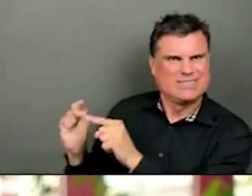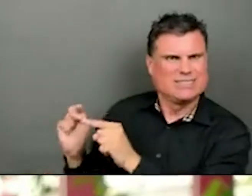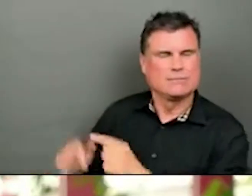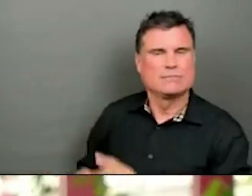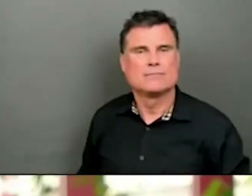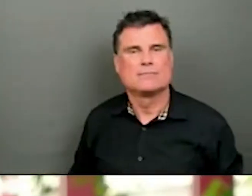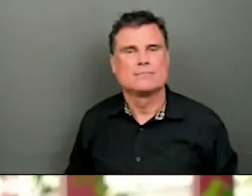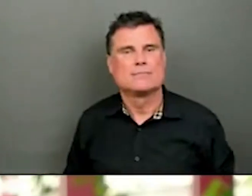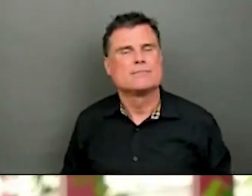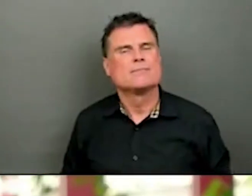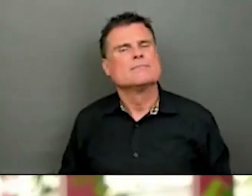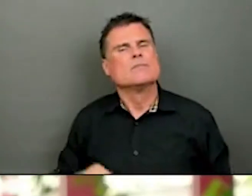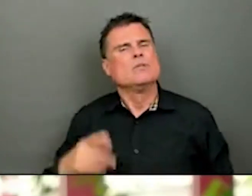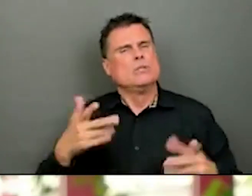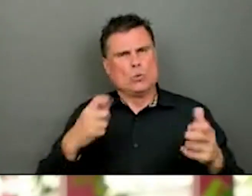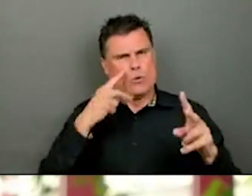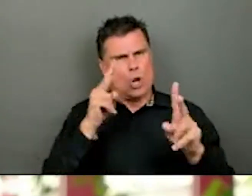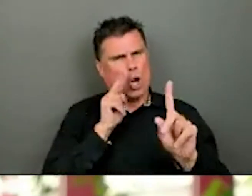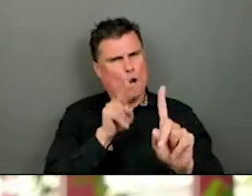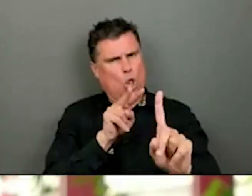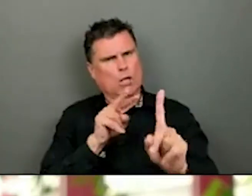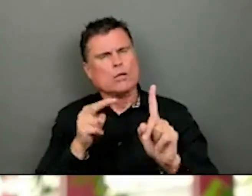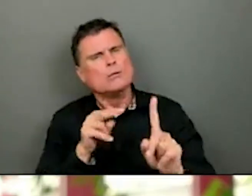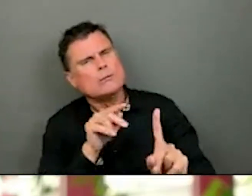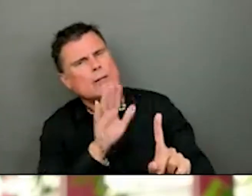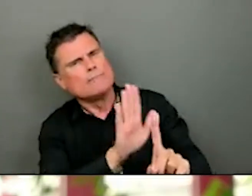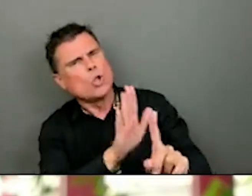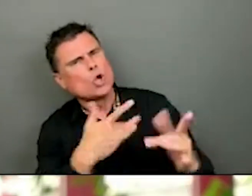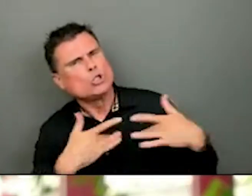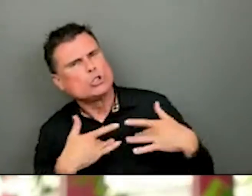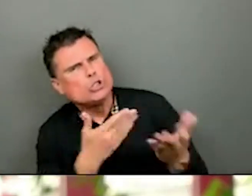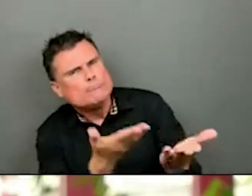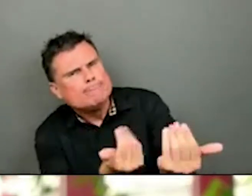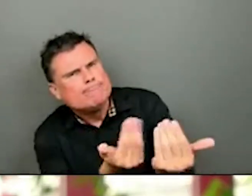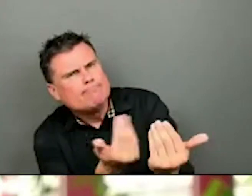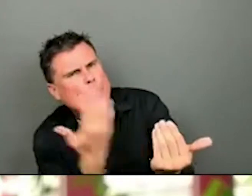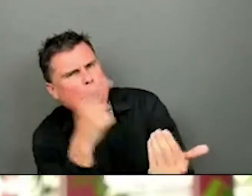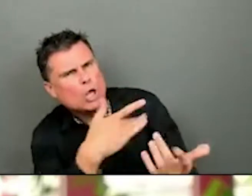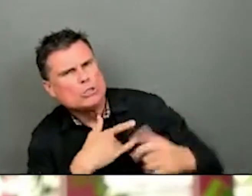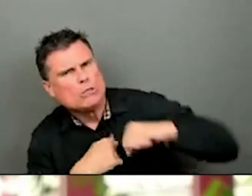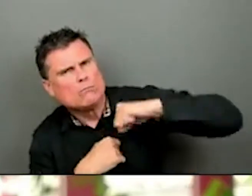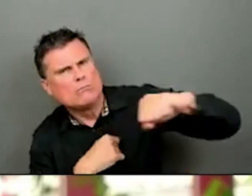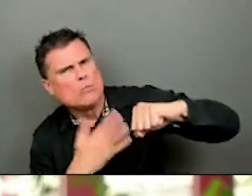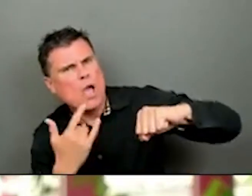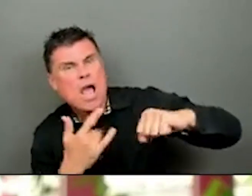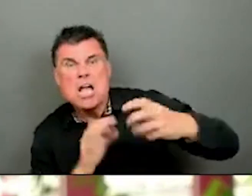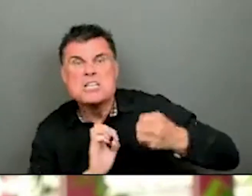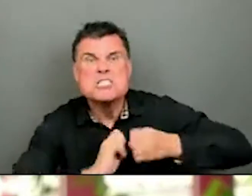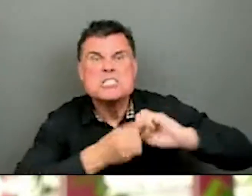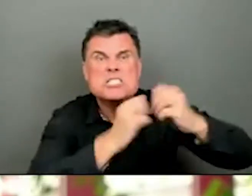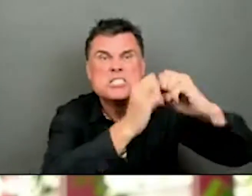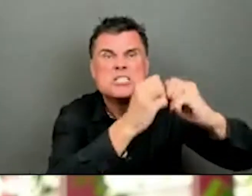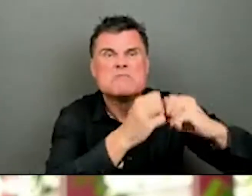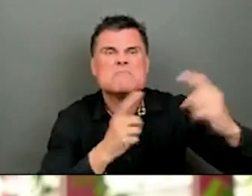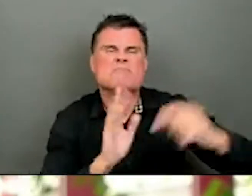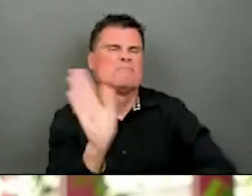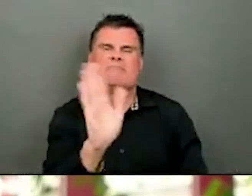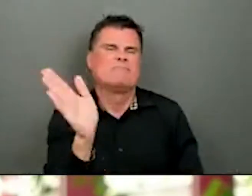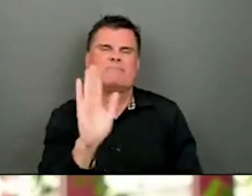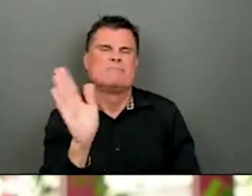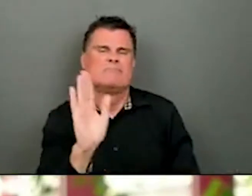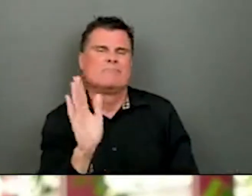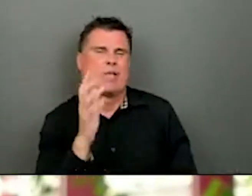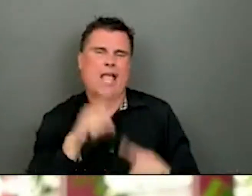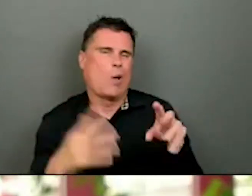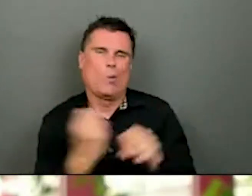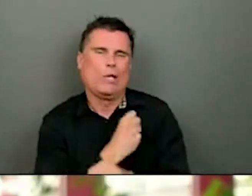understand what people's issues are and questions are, and not being adversarial, not starting an argument, because you can never win those things. People aren't going